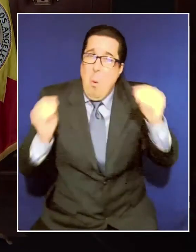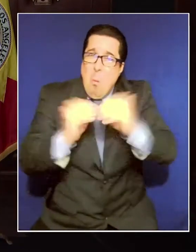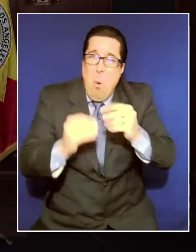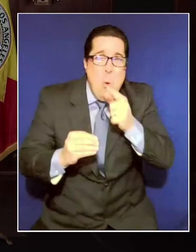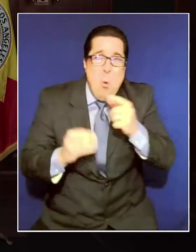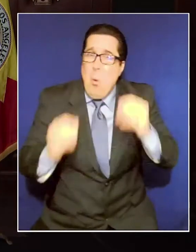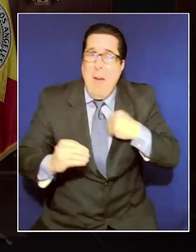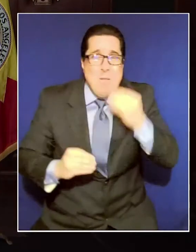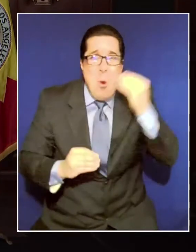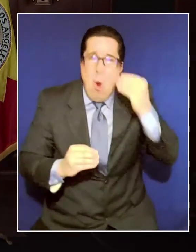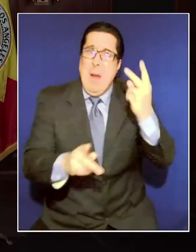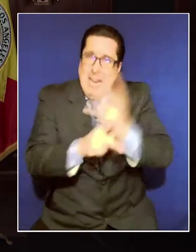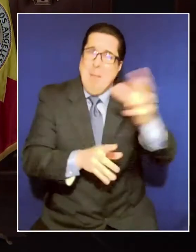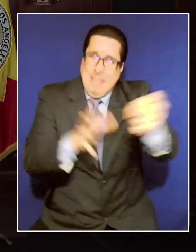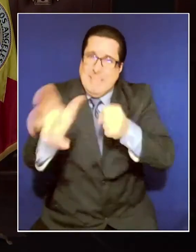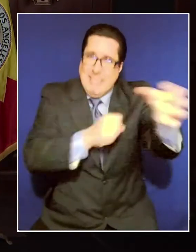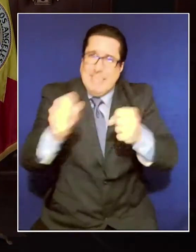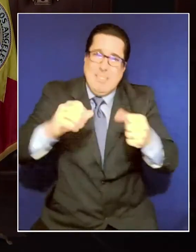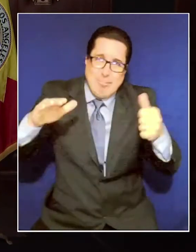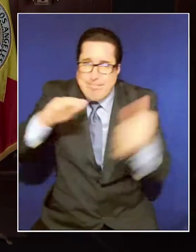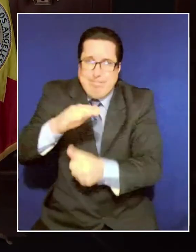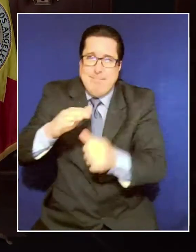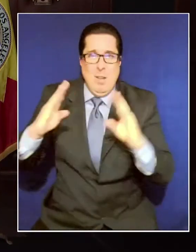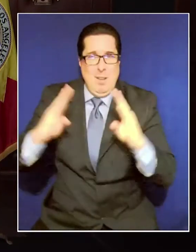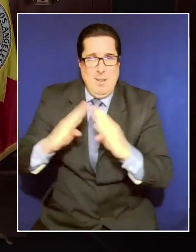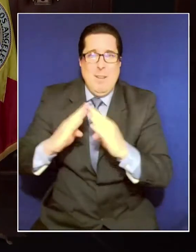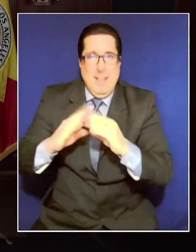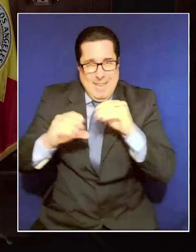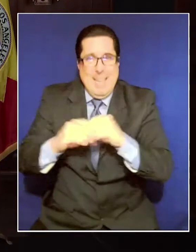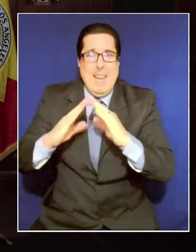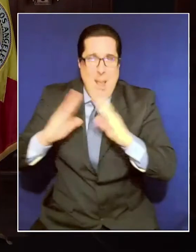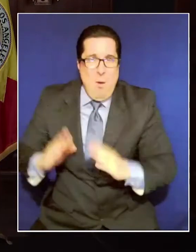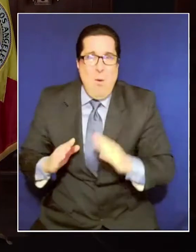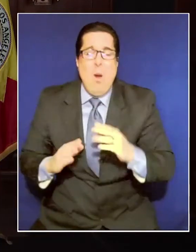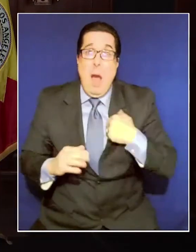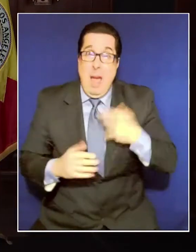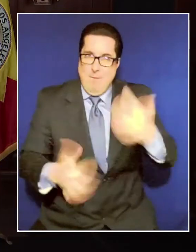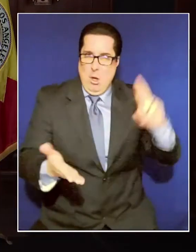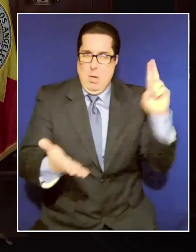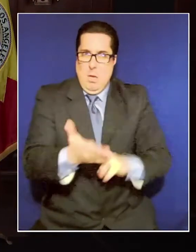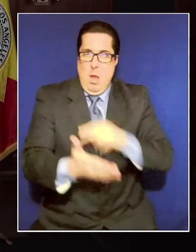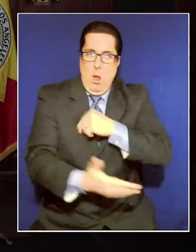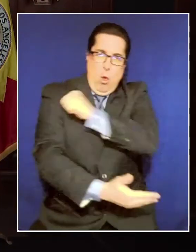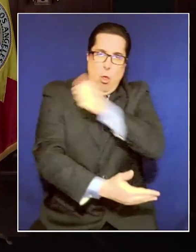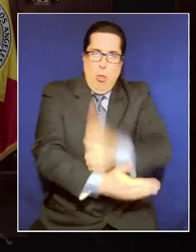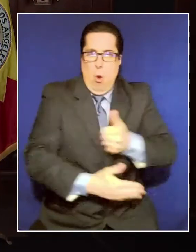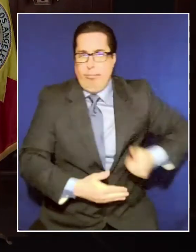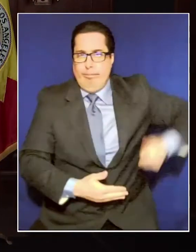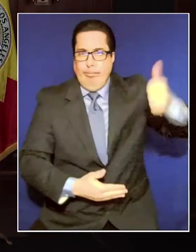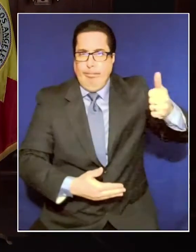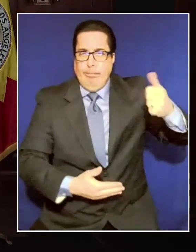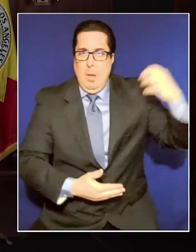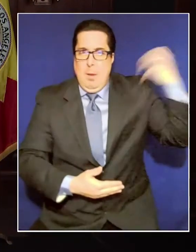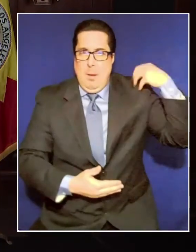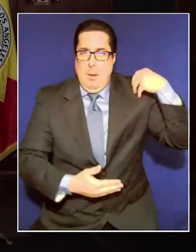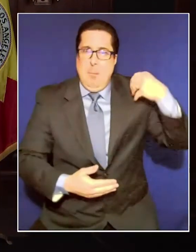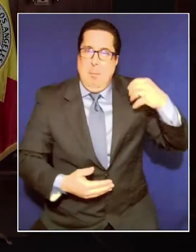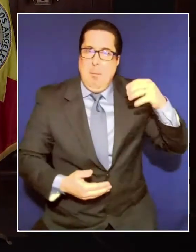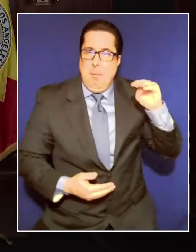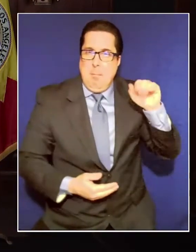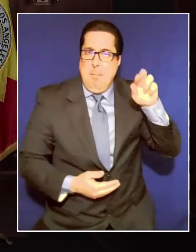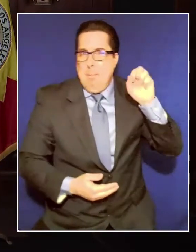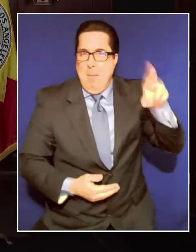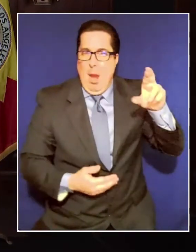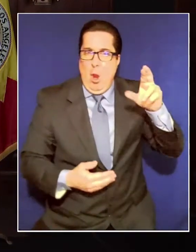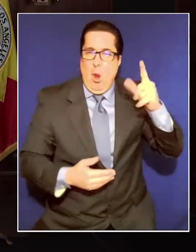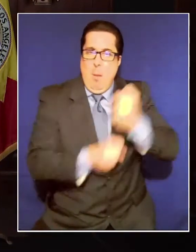now. And just a few hours ago, I signed an executive authority as mayor to make that plan a reality, together with our